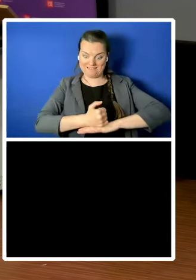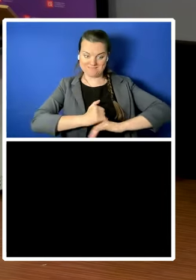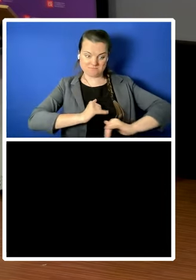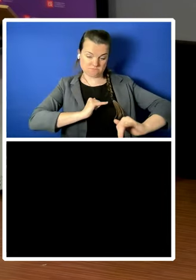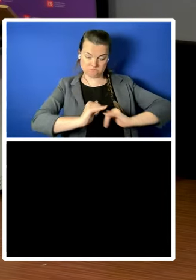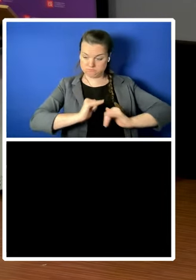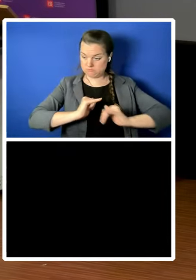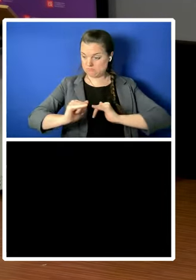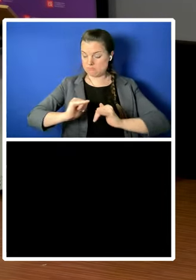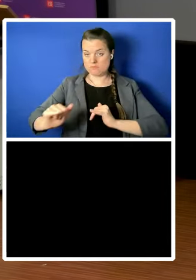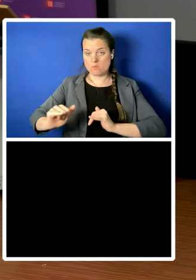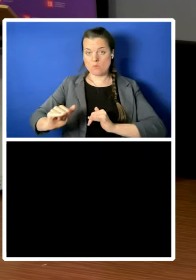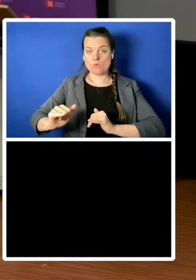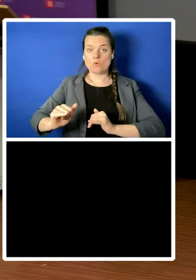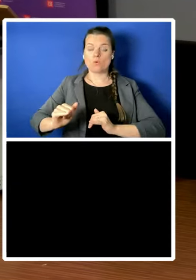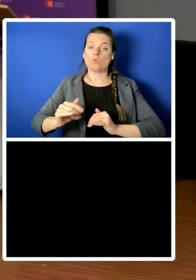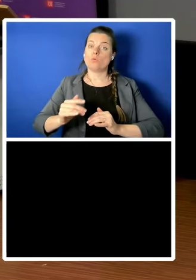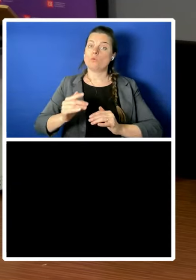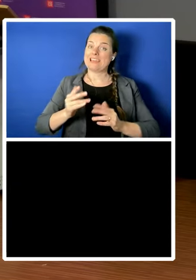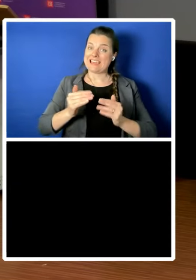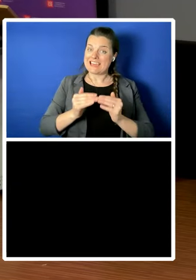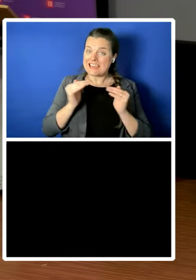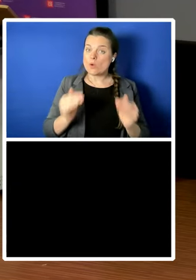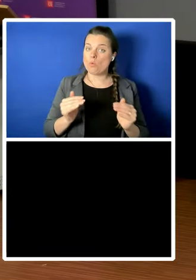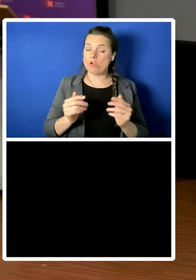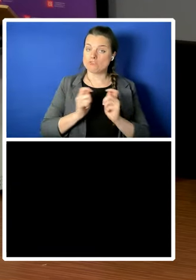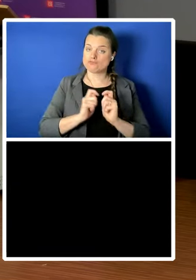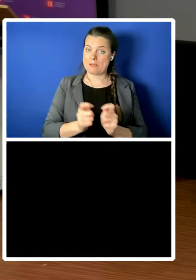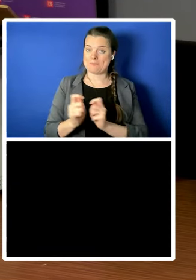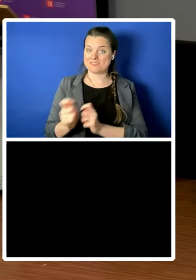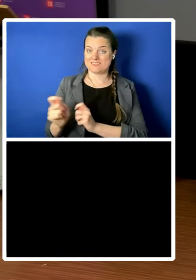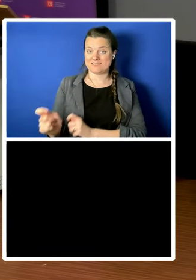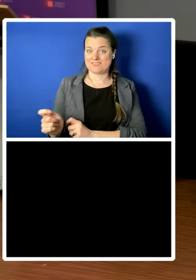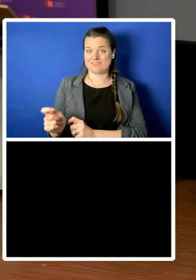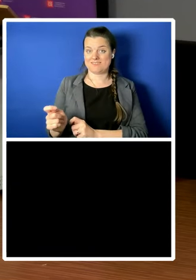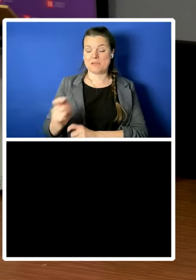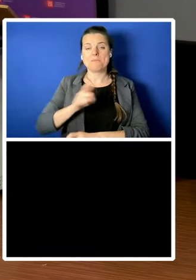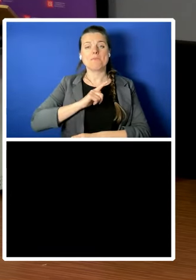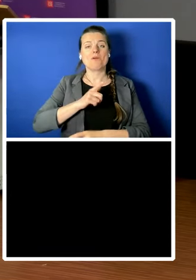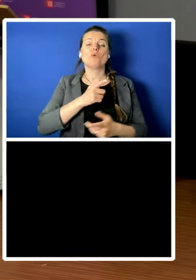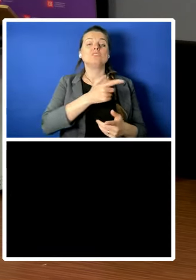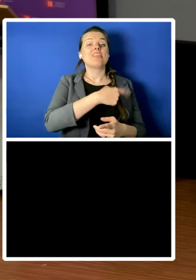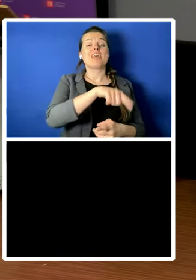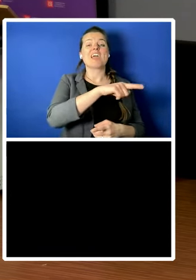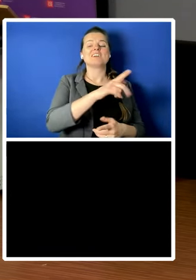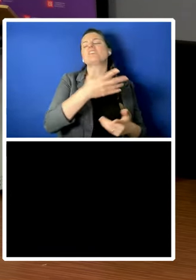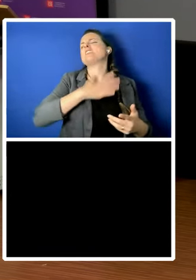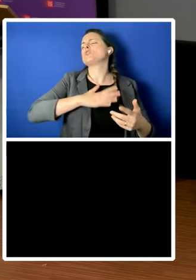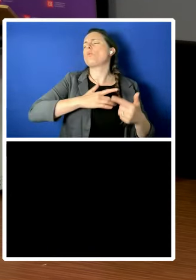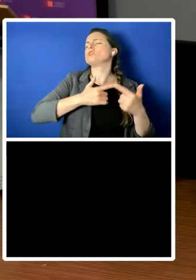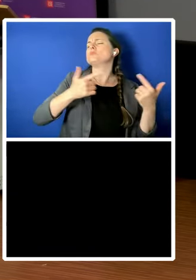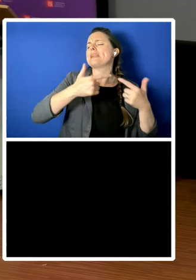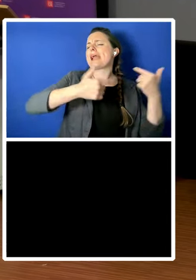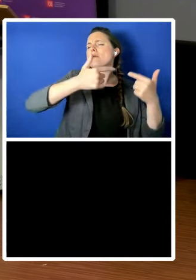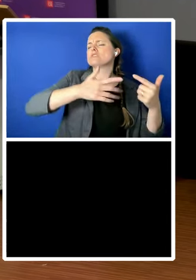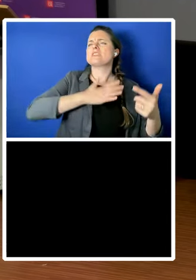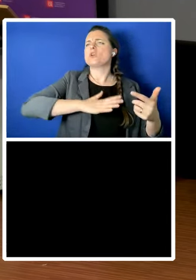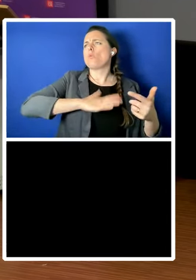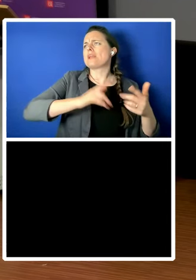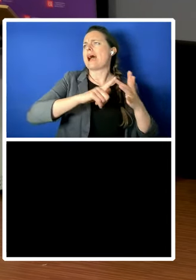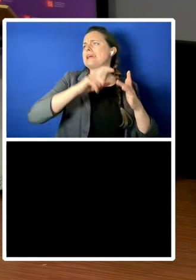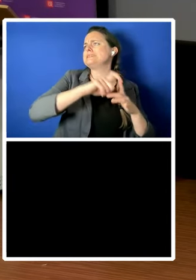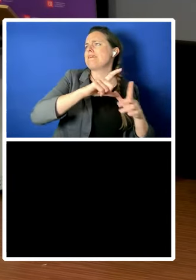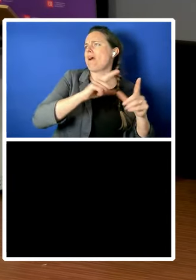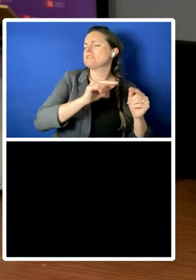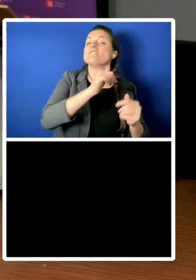identity cards great and they don't want too many cameras great but the the test is when there has to be some kind of restriction